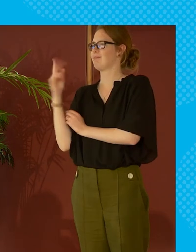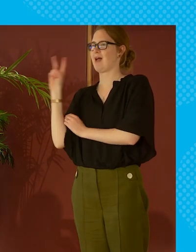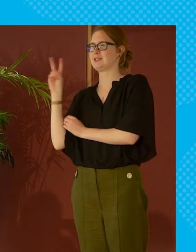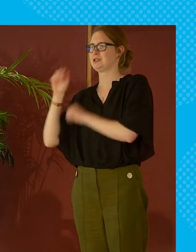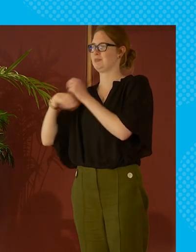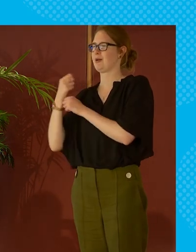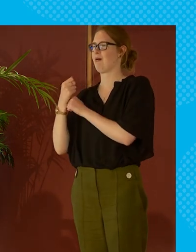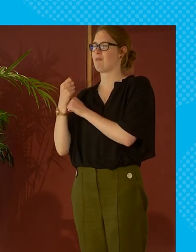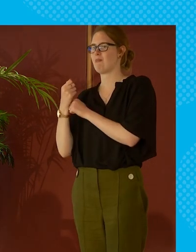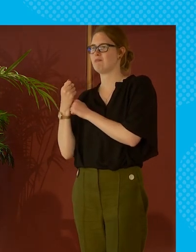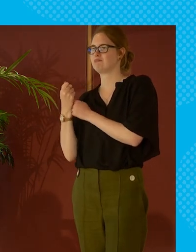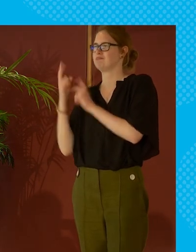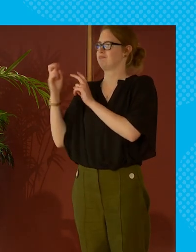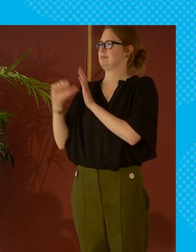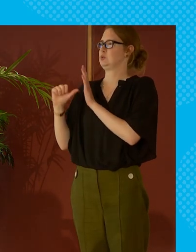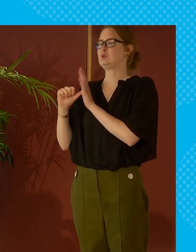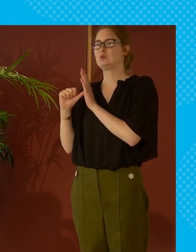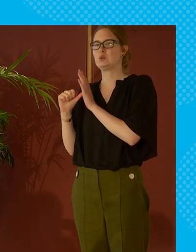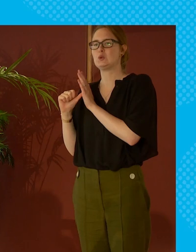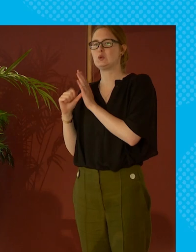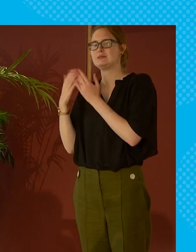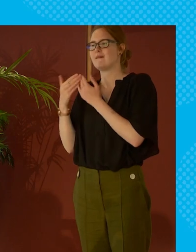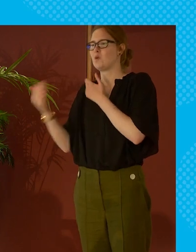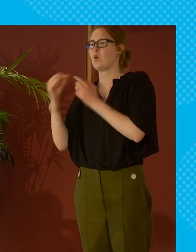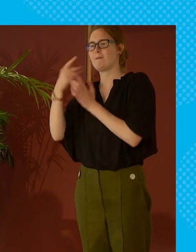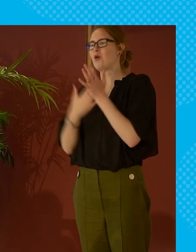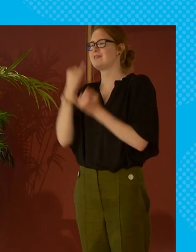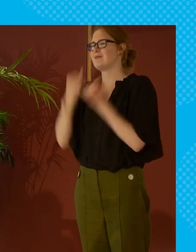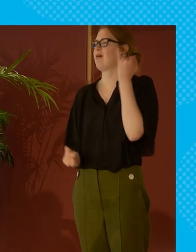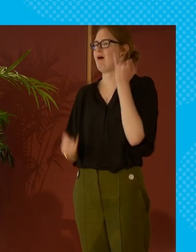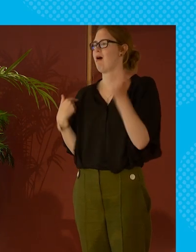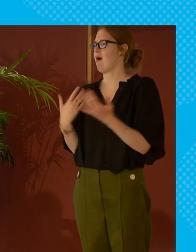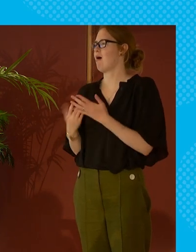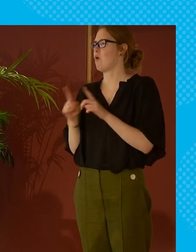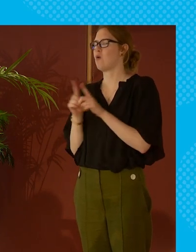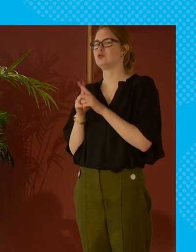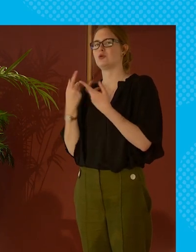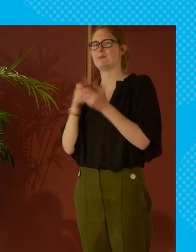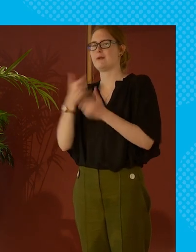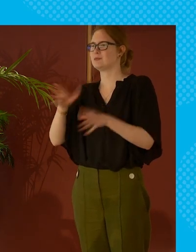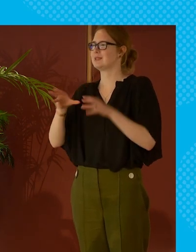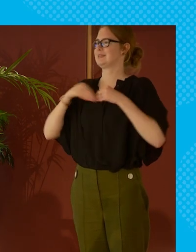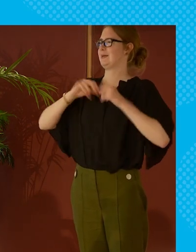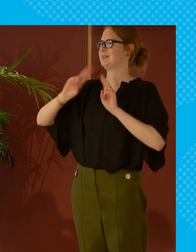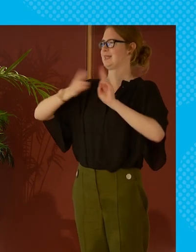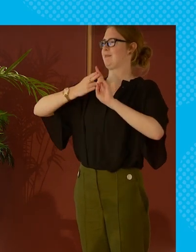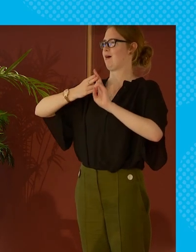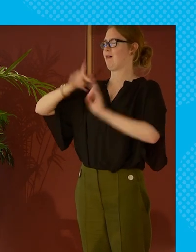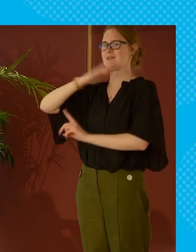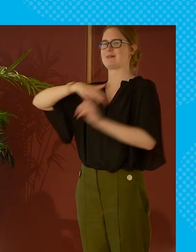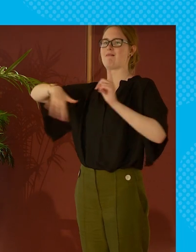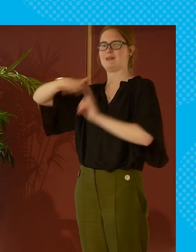adults become parents so it is it's a complete policy failure and a complete acceptance of the